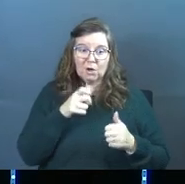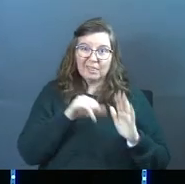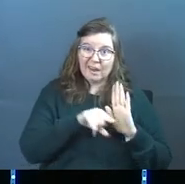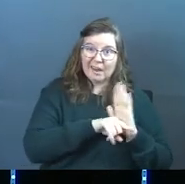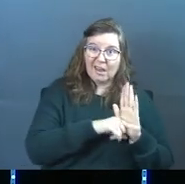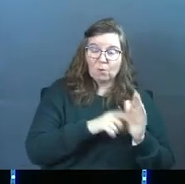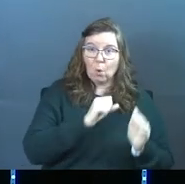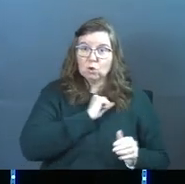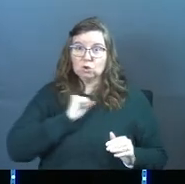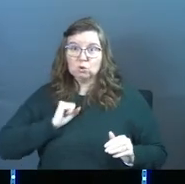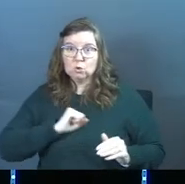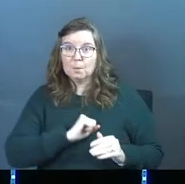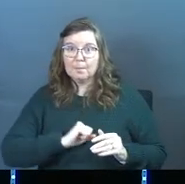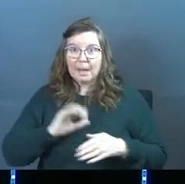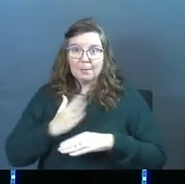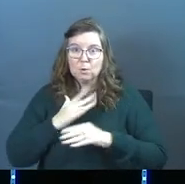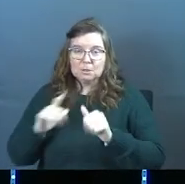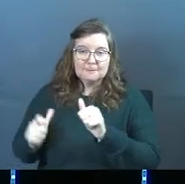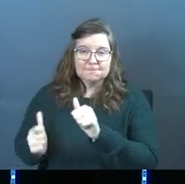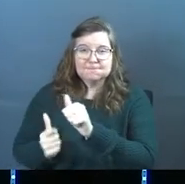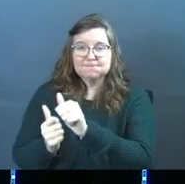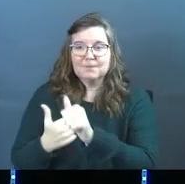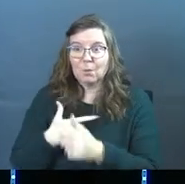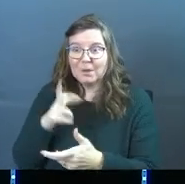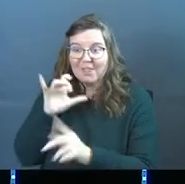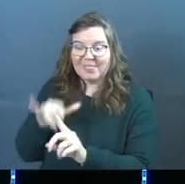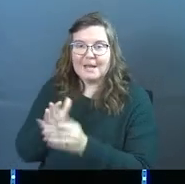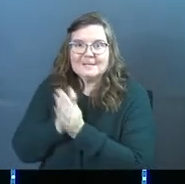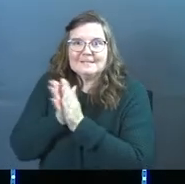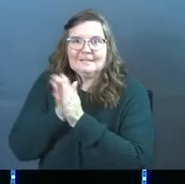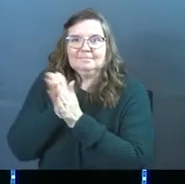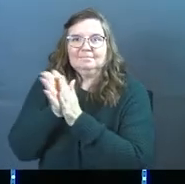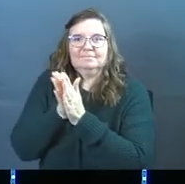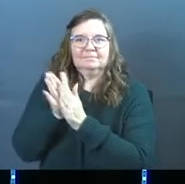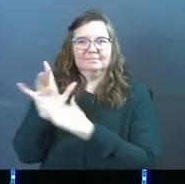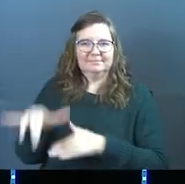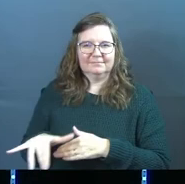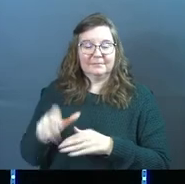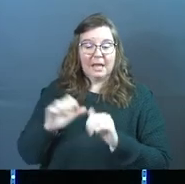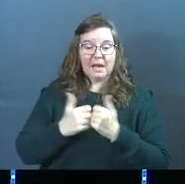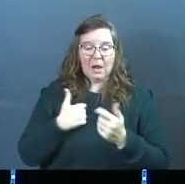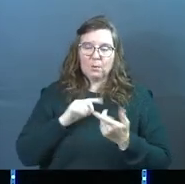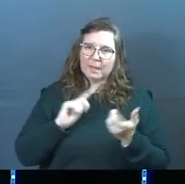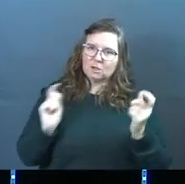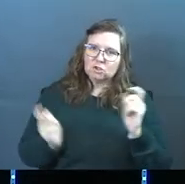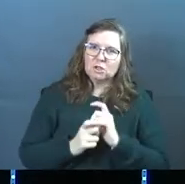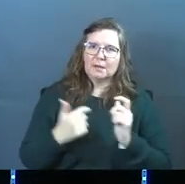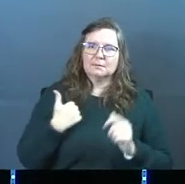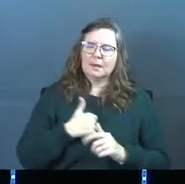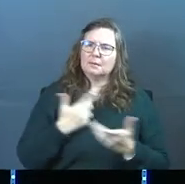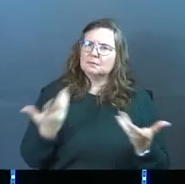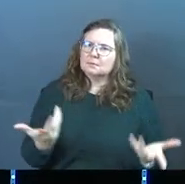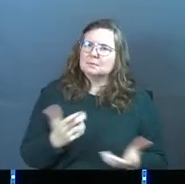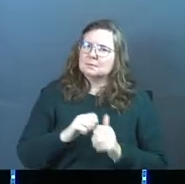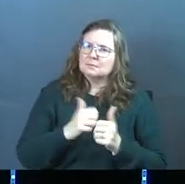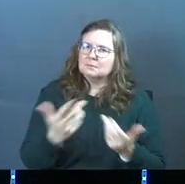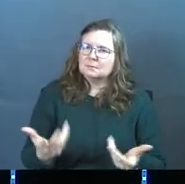you? Yes? Because we can hear that. And how would that change us?